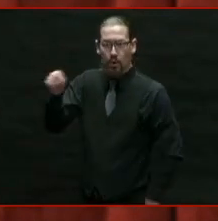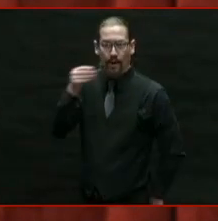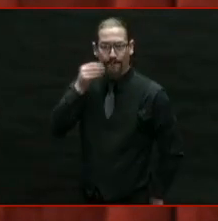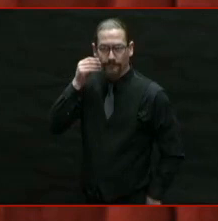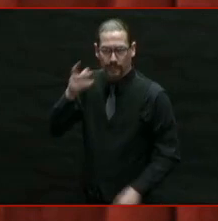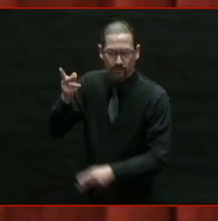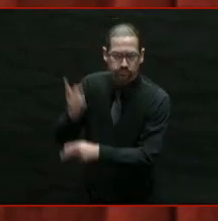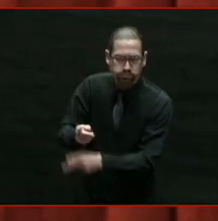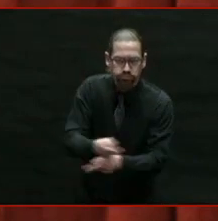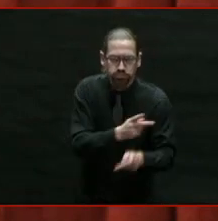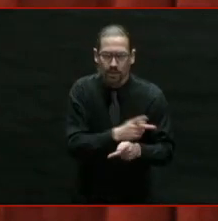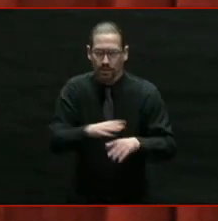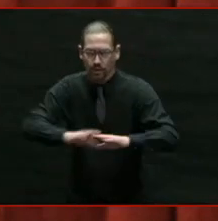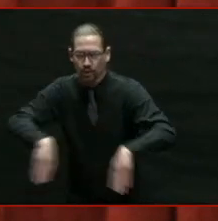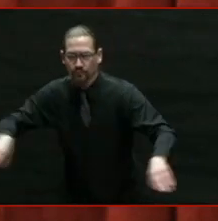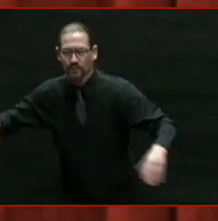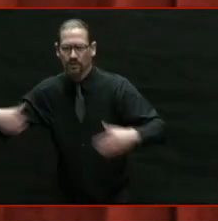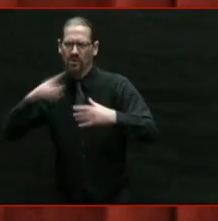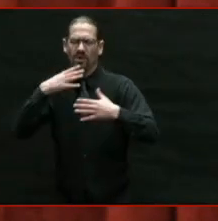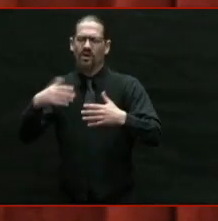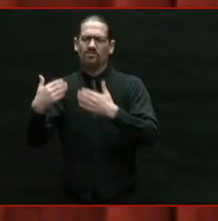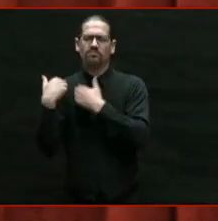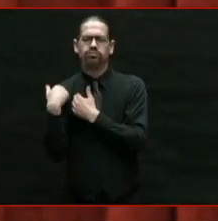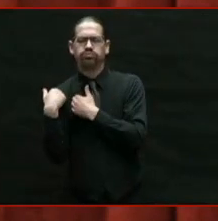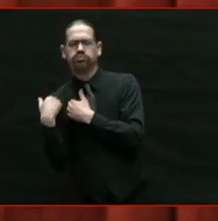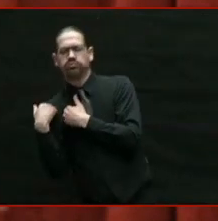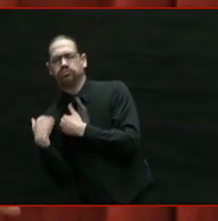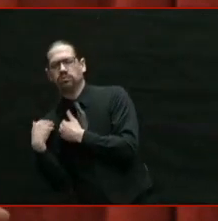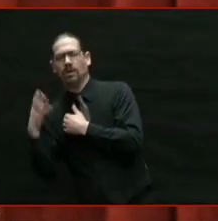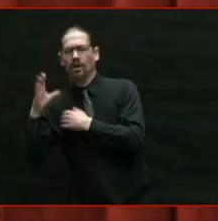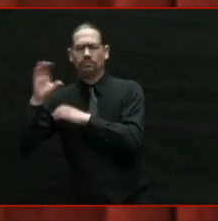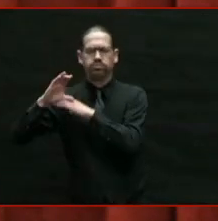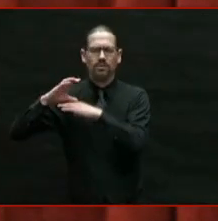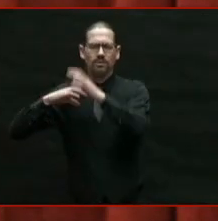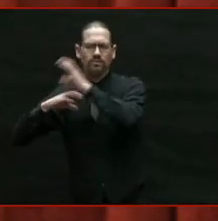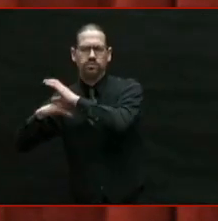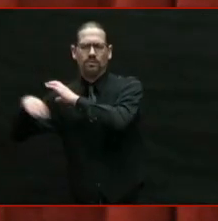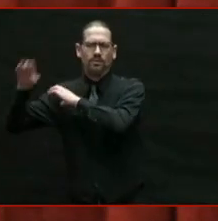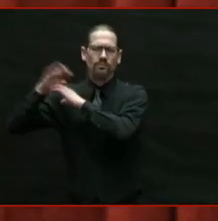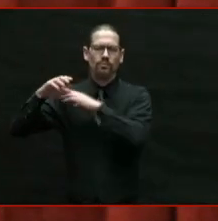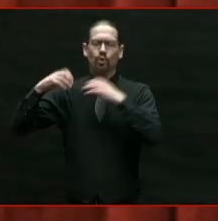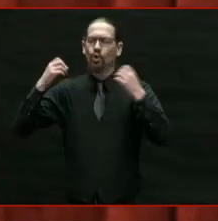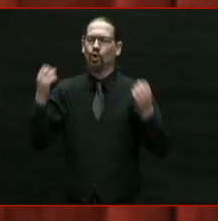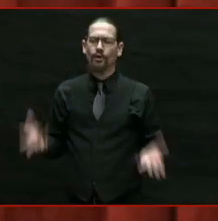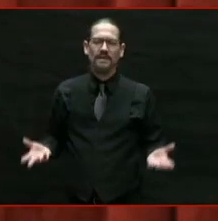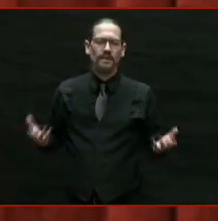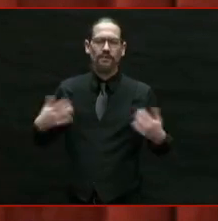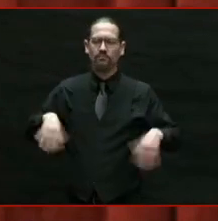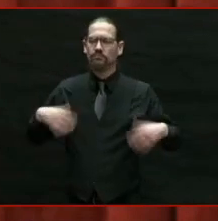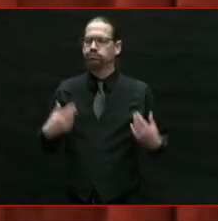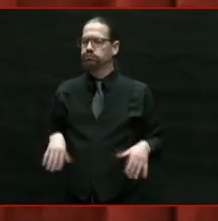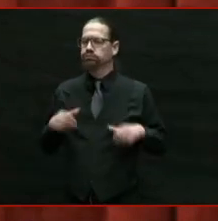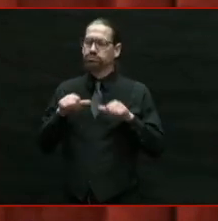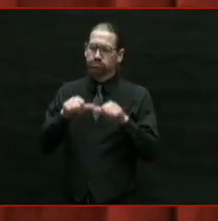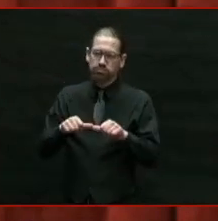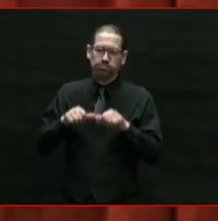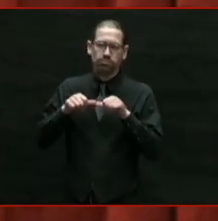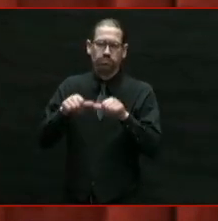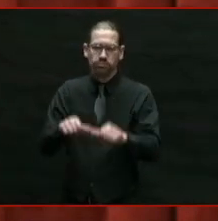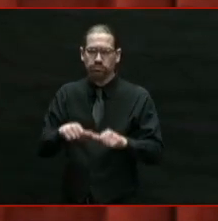But at the same time, at the same time we've endured this struggle and sacrifice,